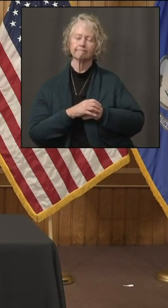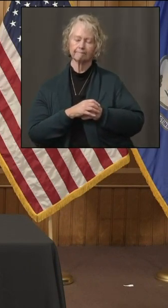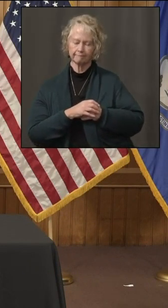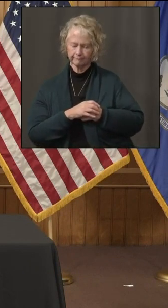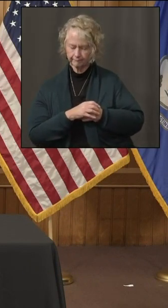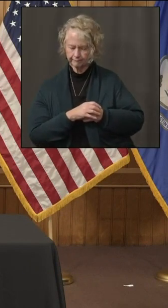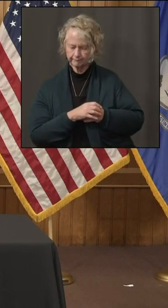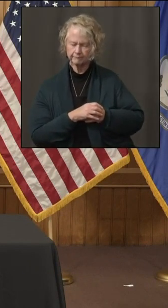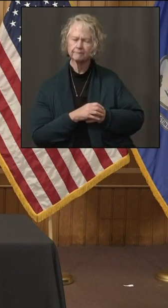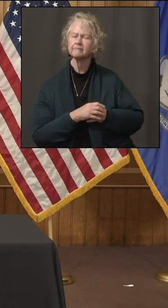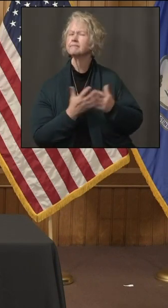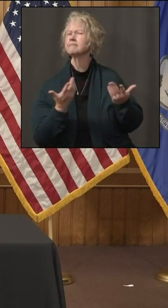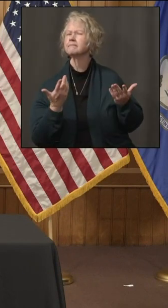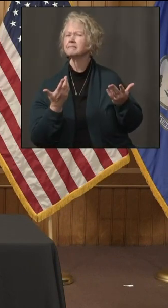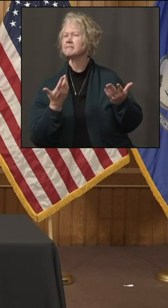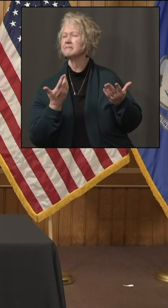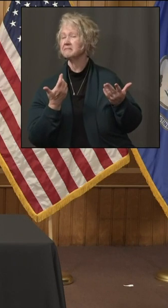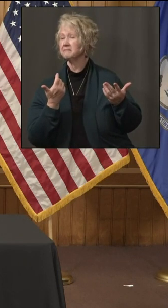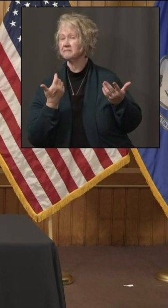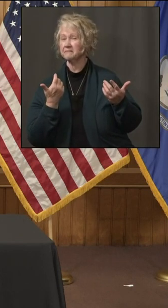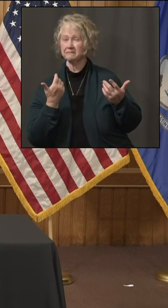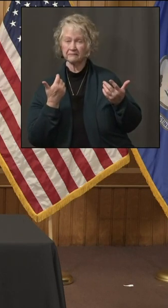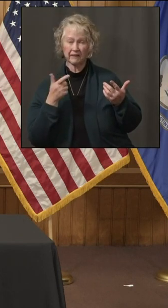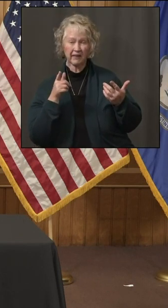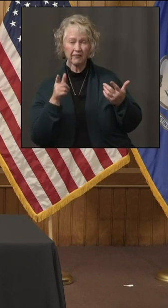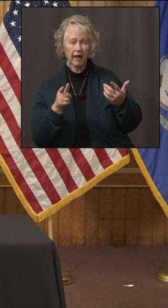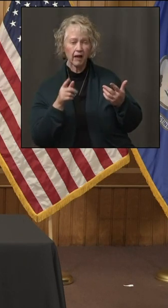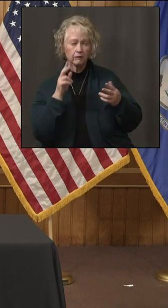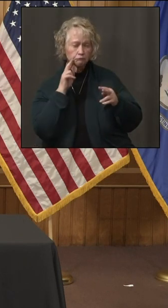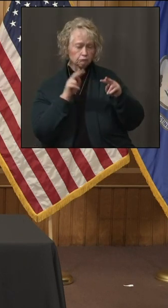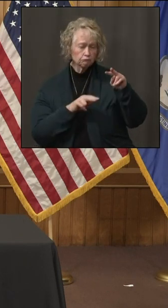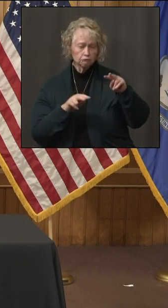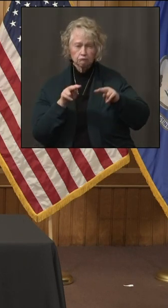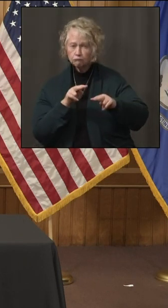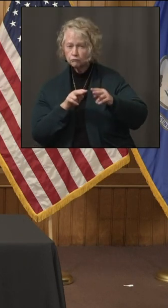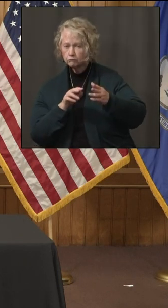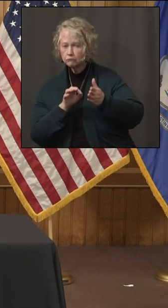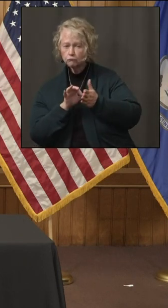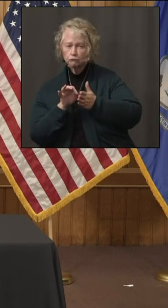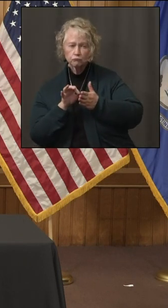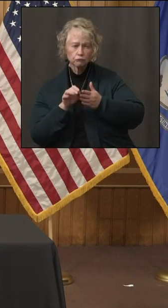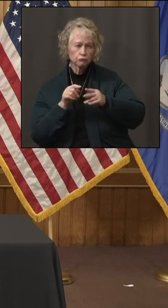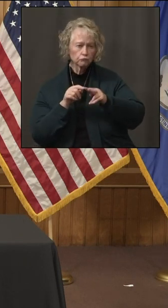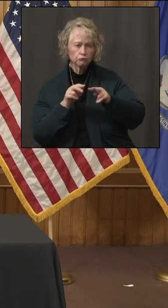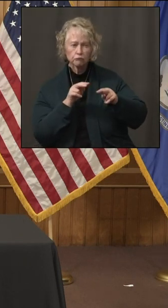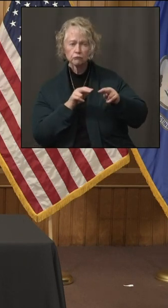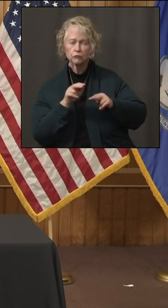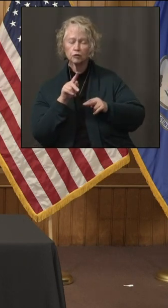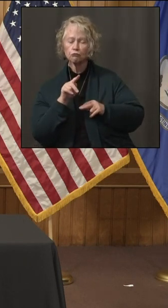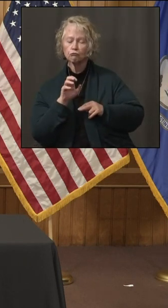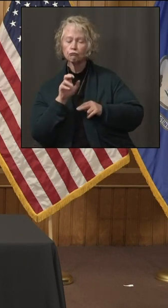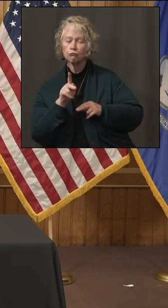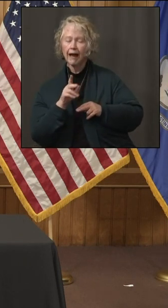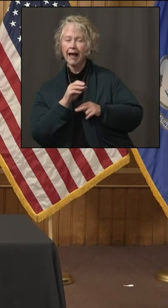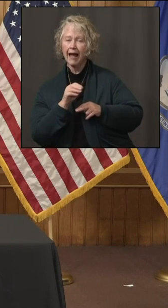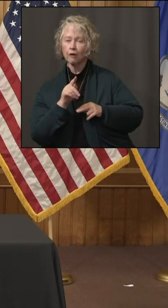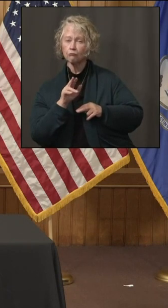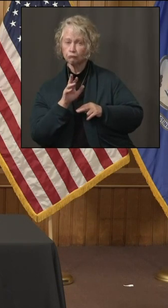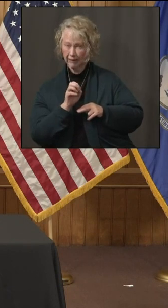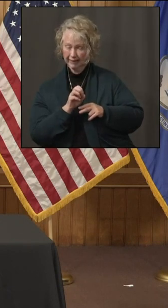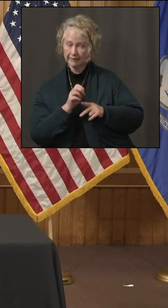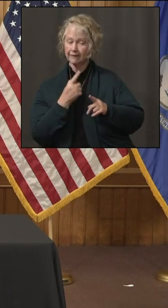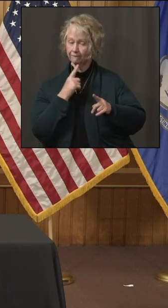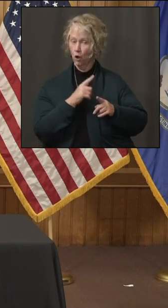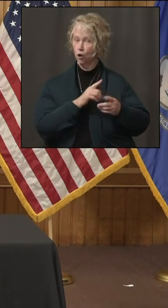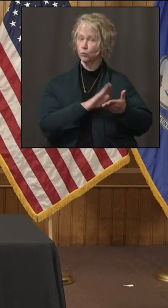So is there any evidence, you know, the track and trace, we say that schools are a safe place for children. What does it look like for sporting events?